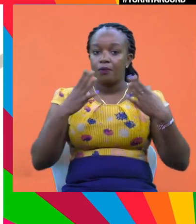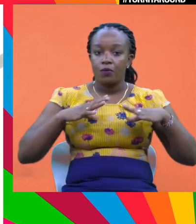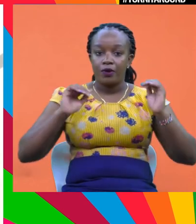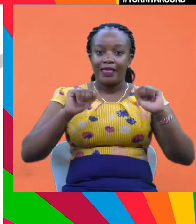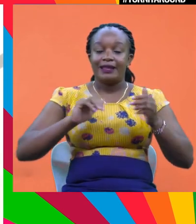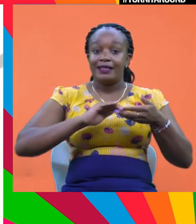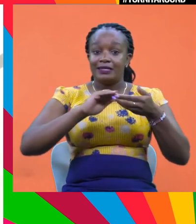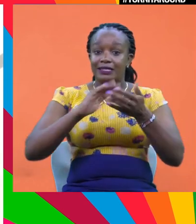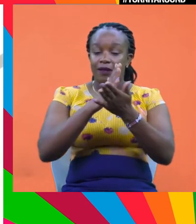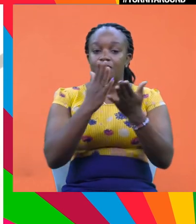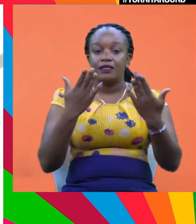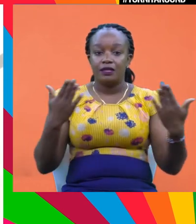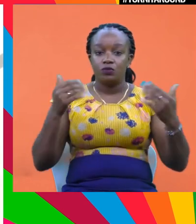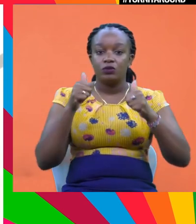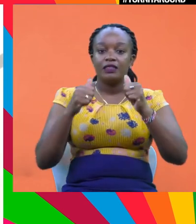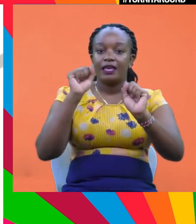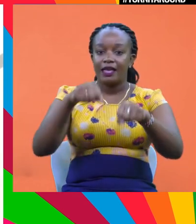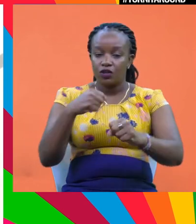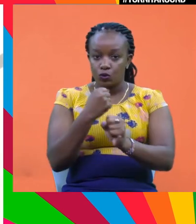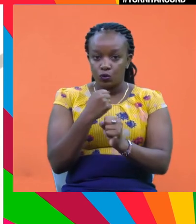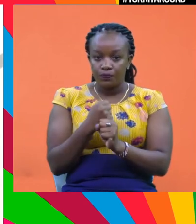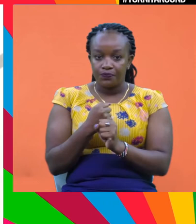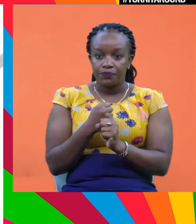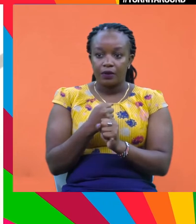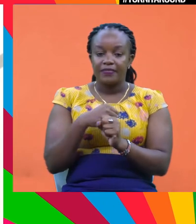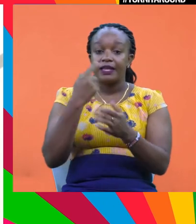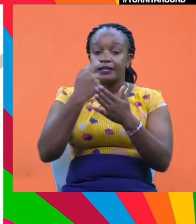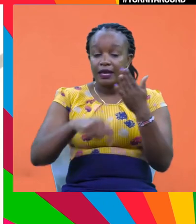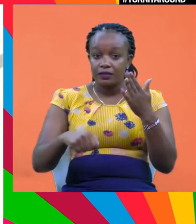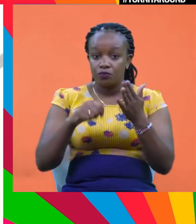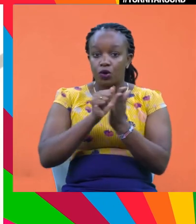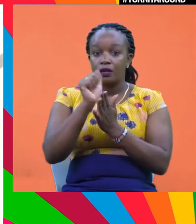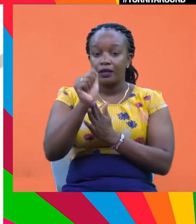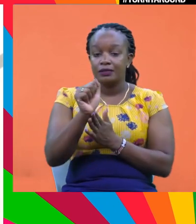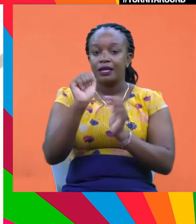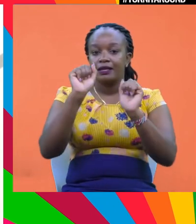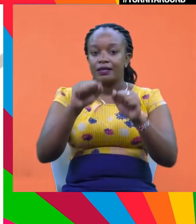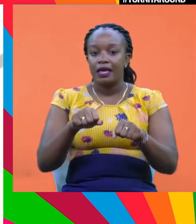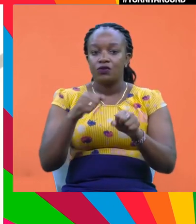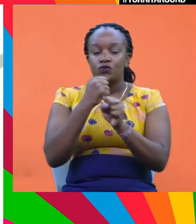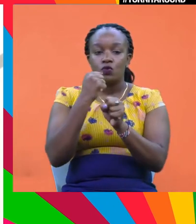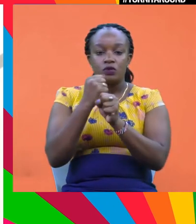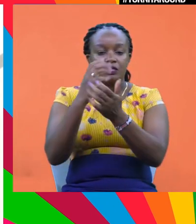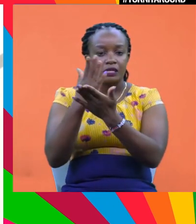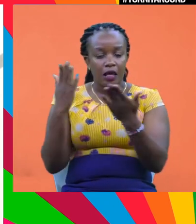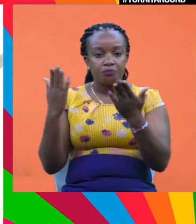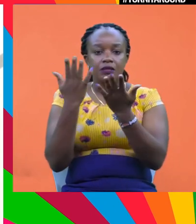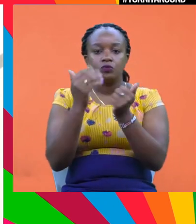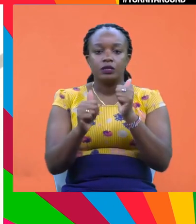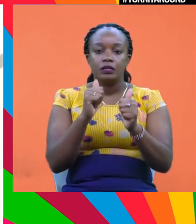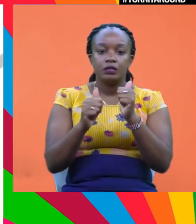And what are some of the things they do can do? They can certainly help with tax credits. They can certainly help with certain grants, particularly for